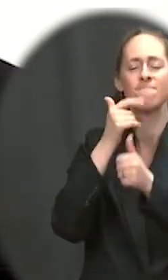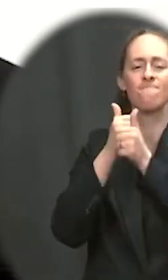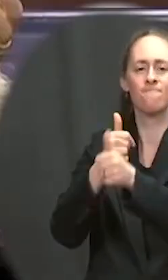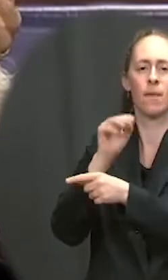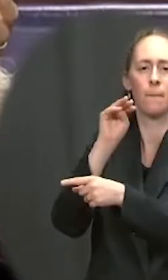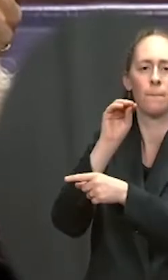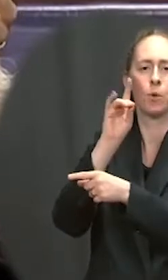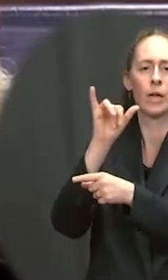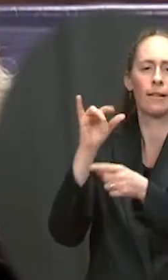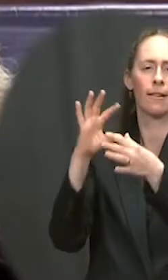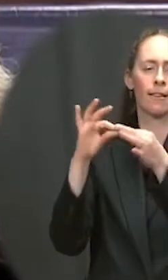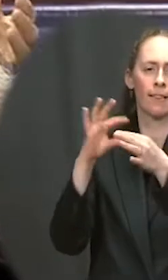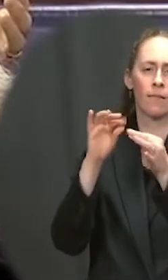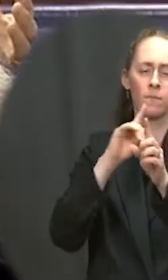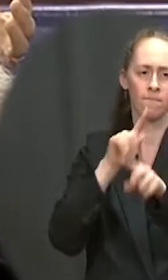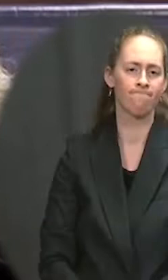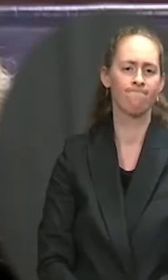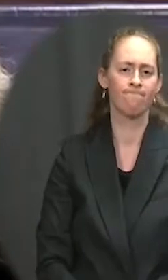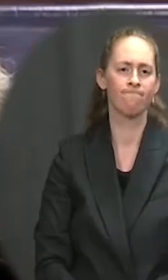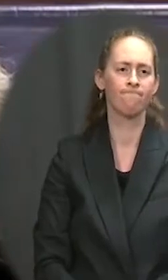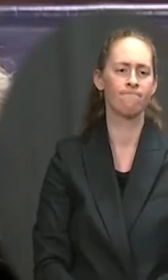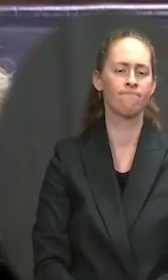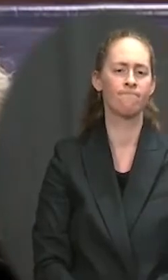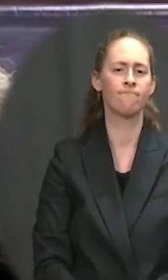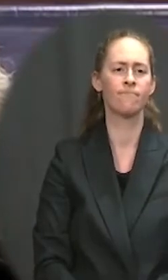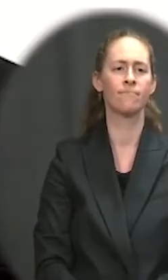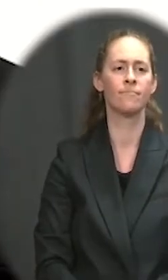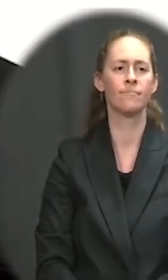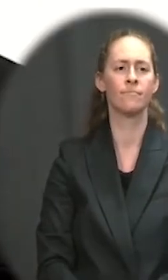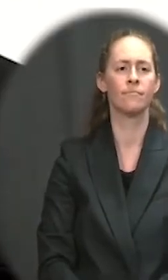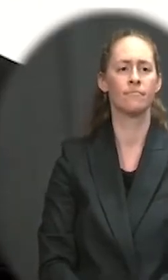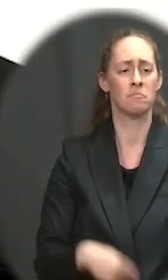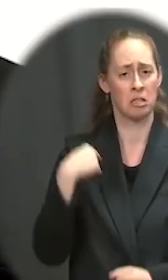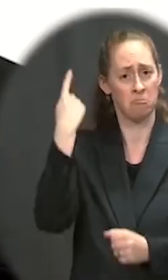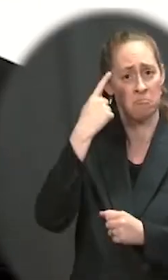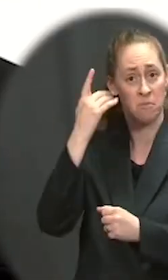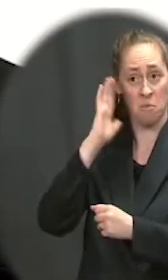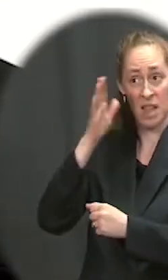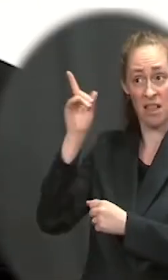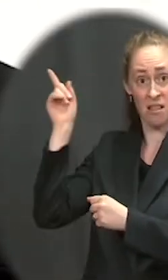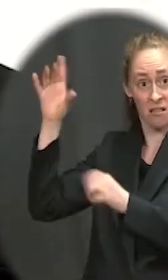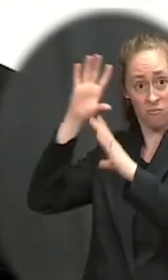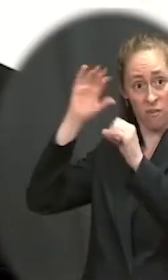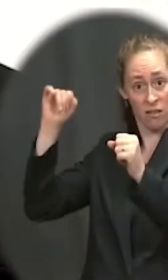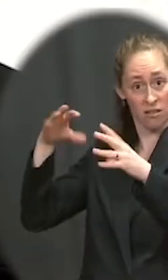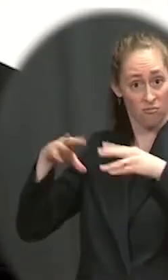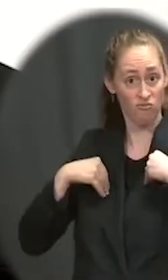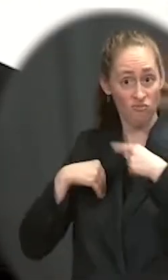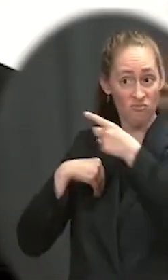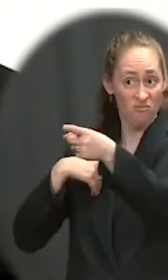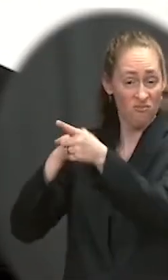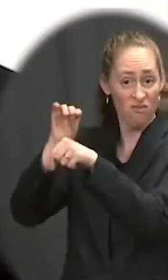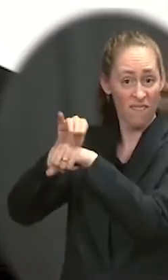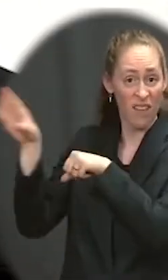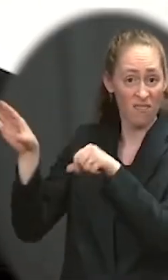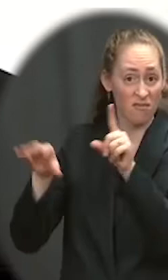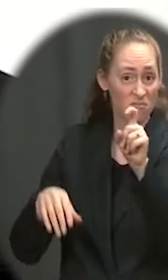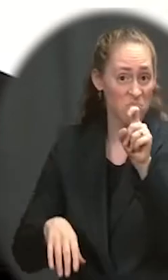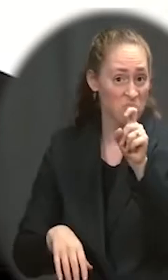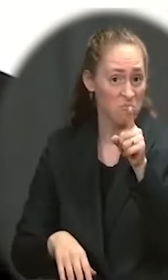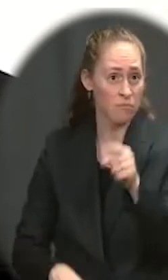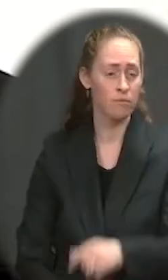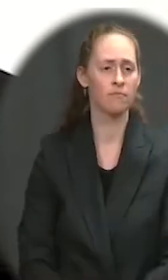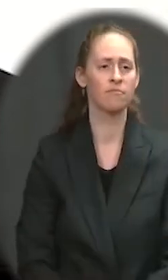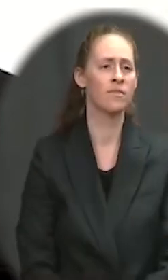scores the president's proposals are. Well, I think our issue with the Penn-Warton model was the data it was based on and that it was